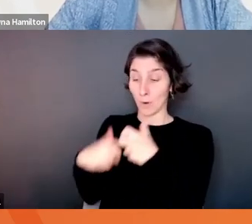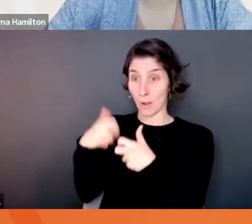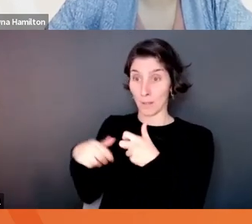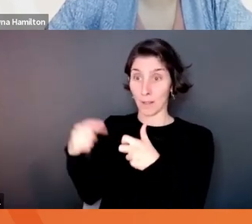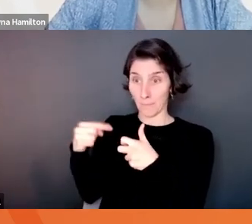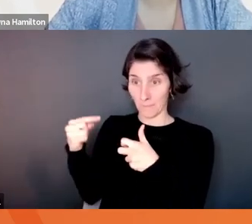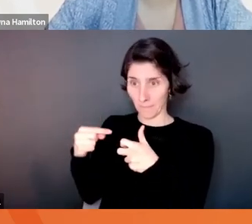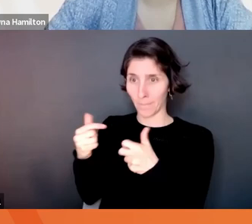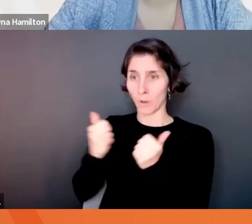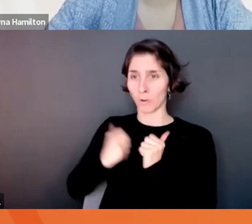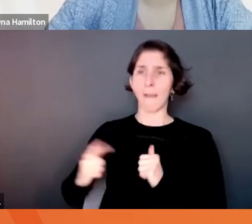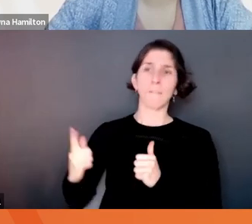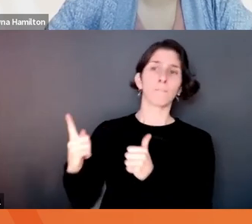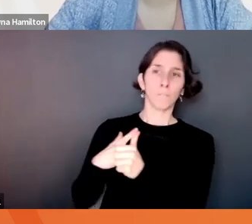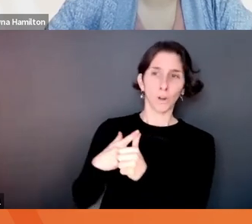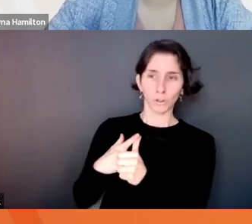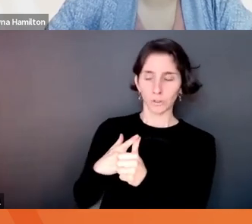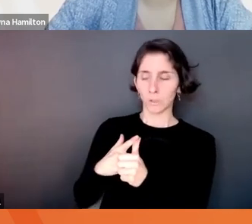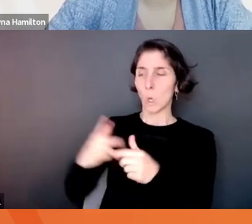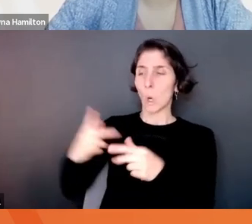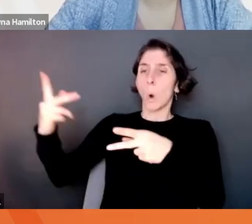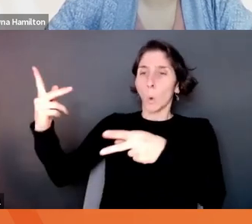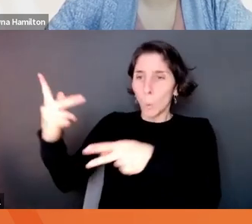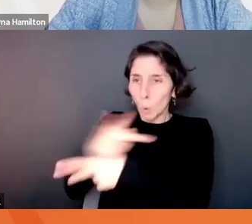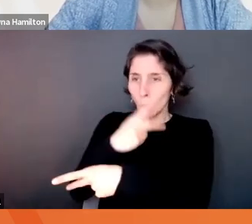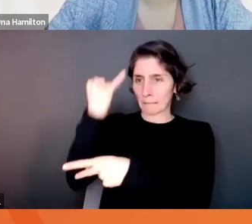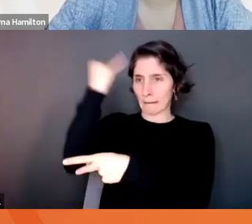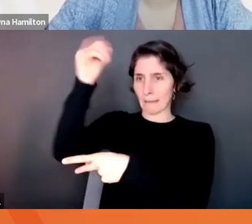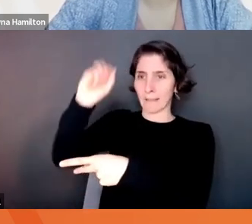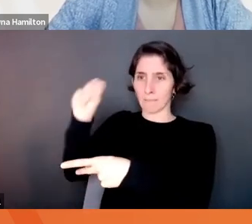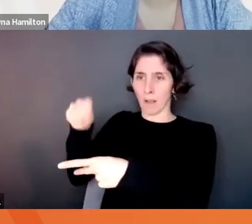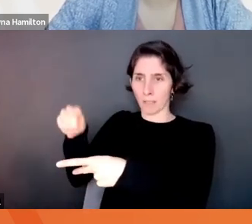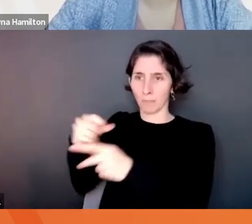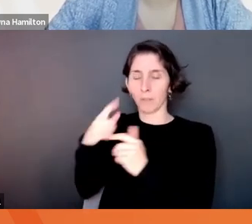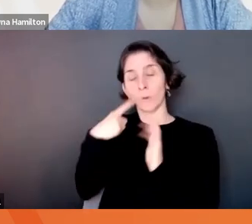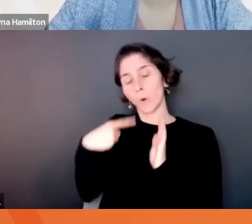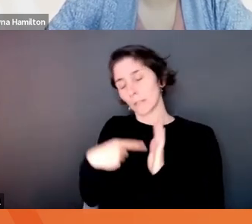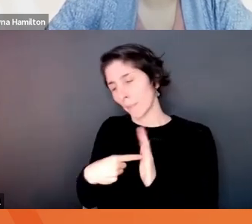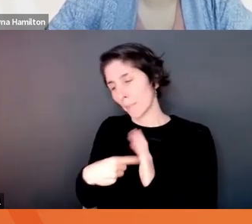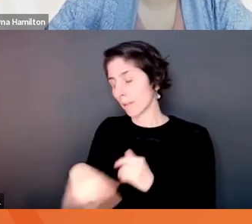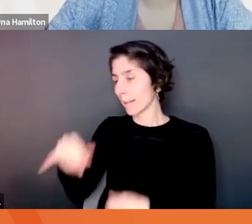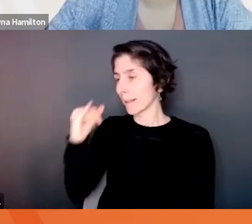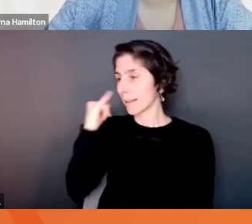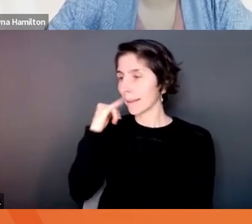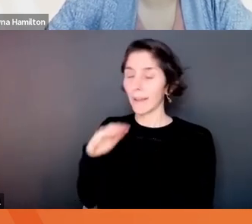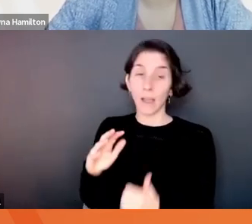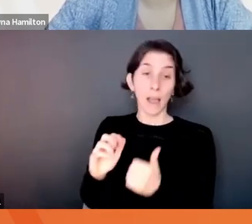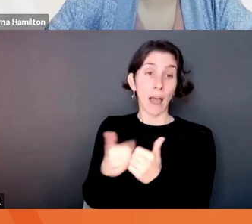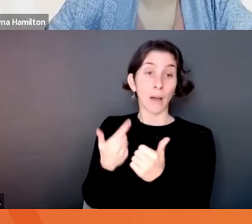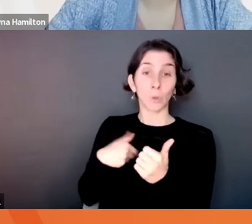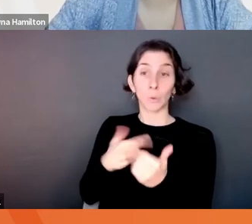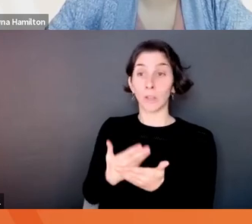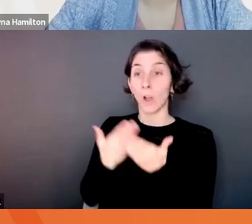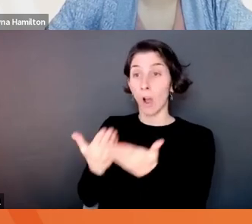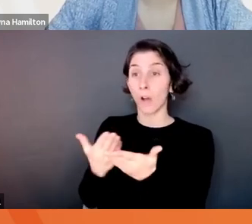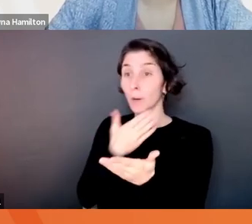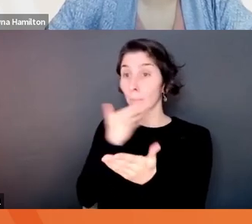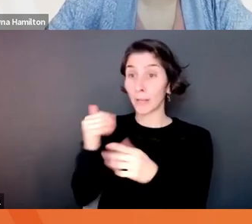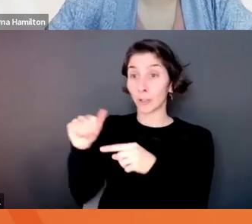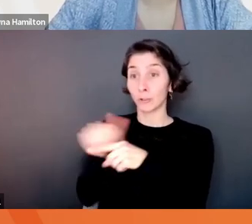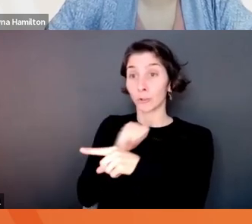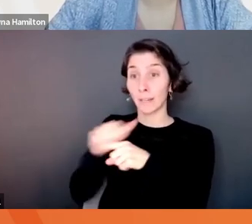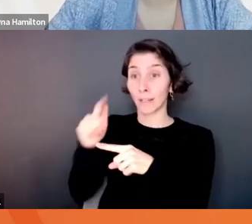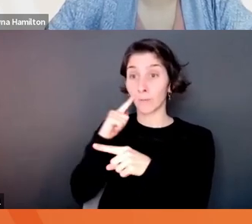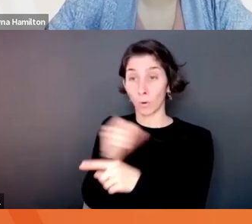worst ideas you could conceive of for that problem. So if let's just say we're thinking about like, how do we offer better training to our employees?